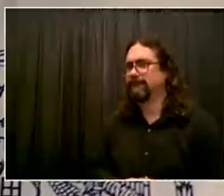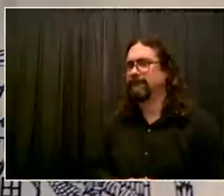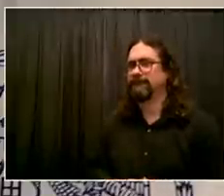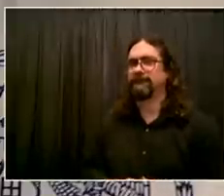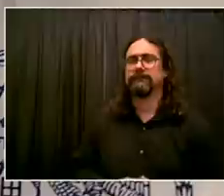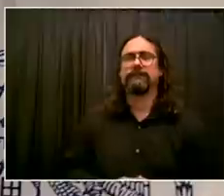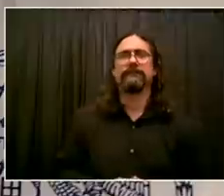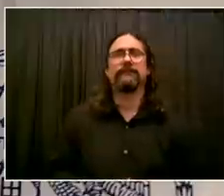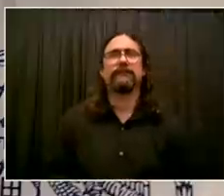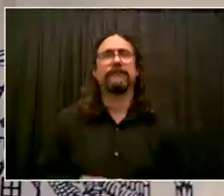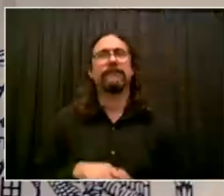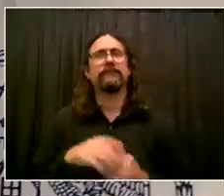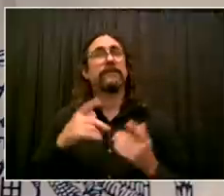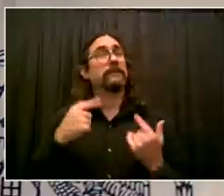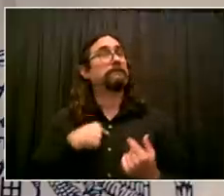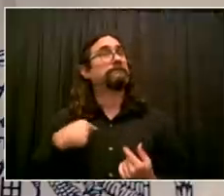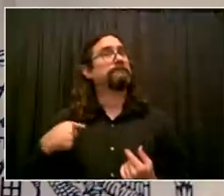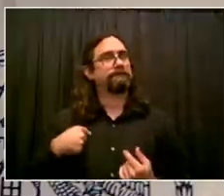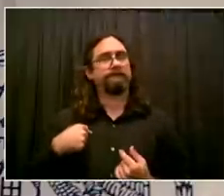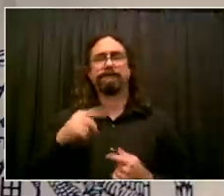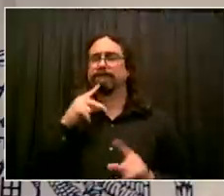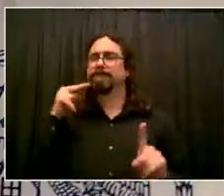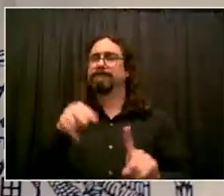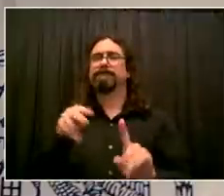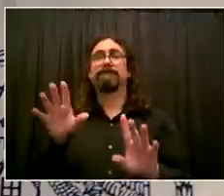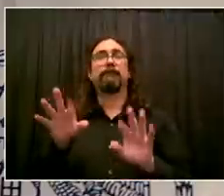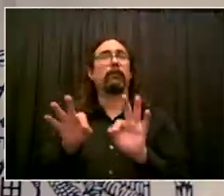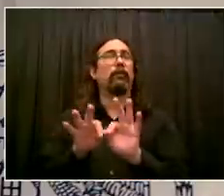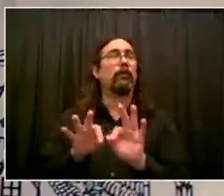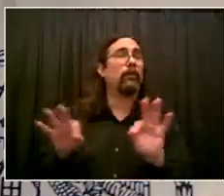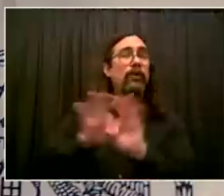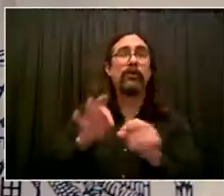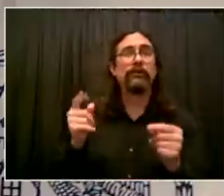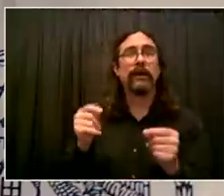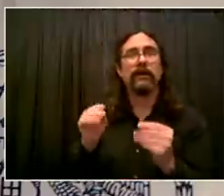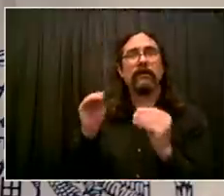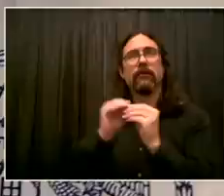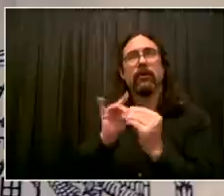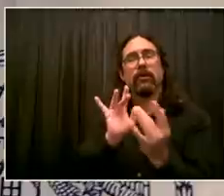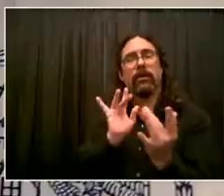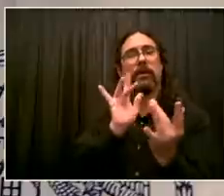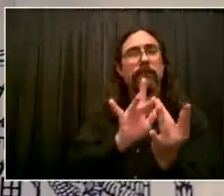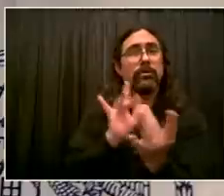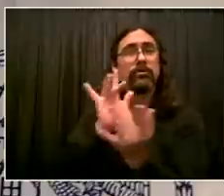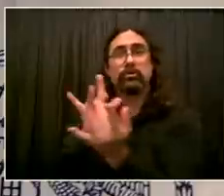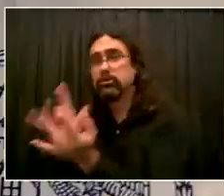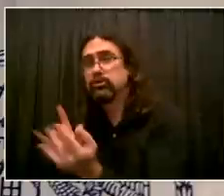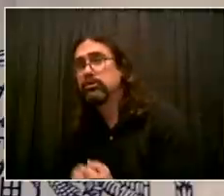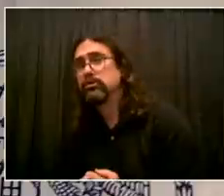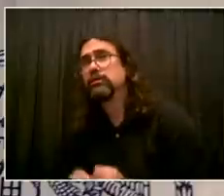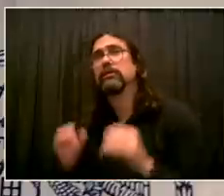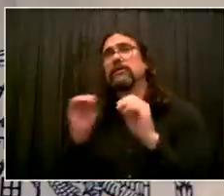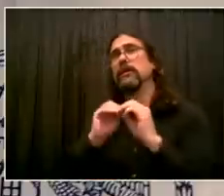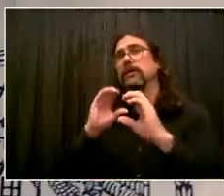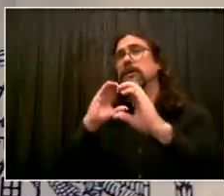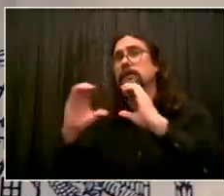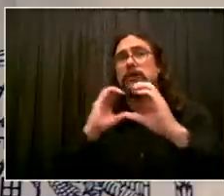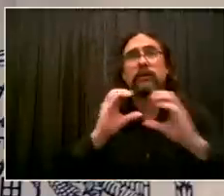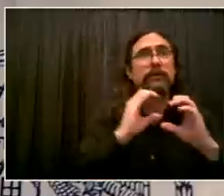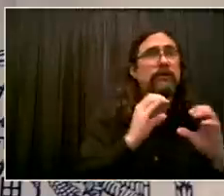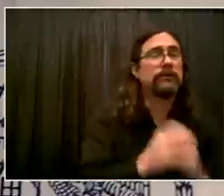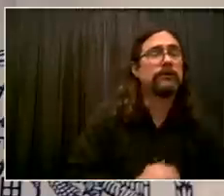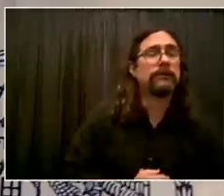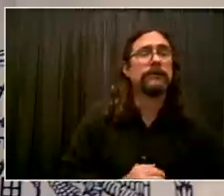team to go to the doors, go literally door-to-door in neighborhoods affected from our public engagement unit, from community-based organizations.